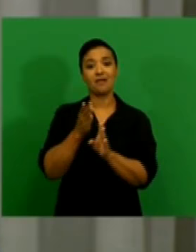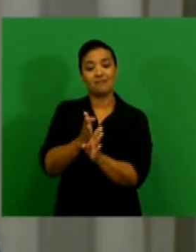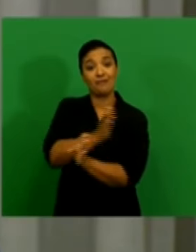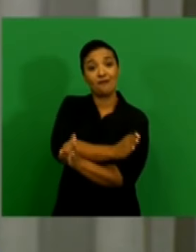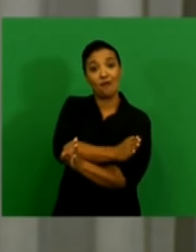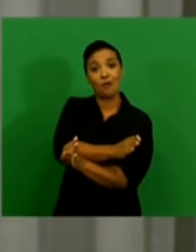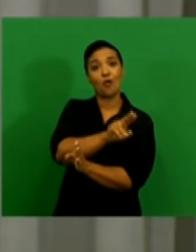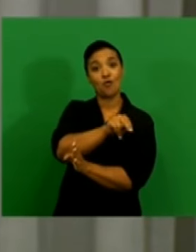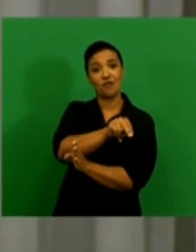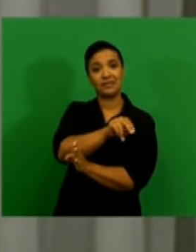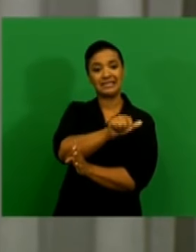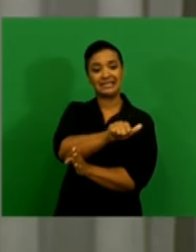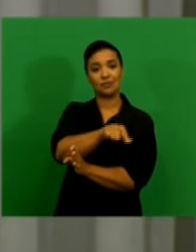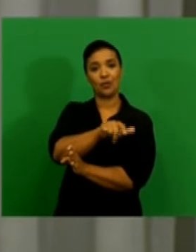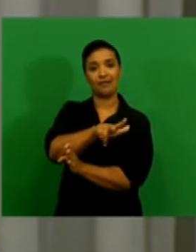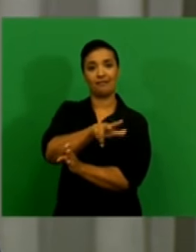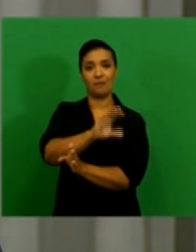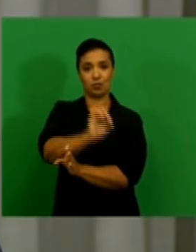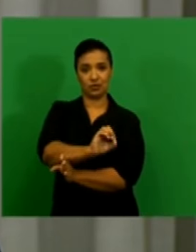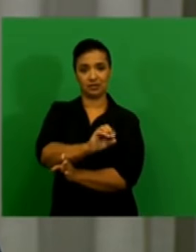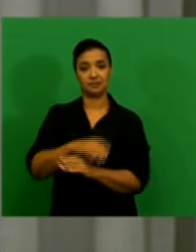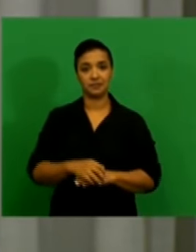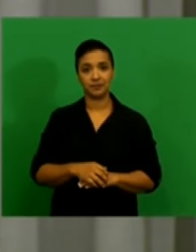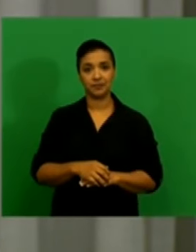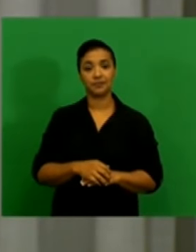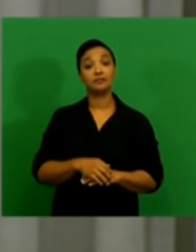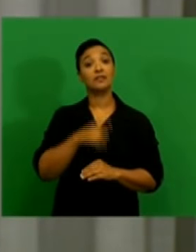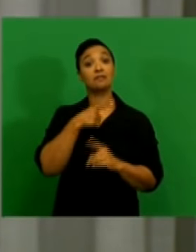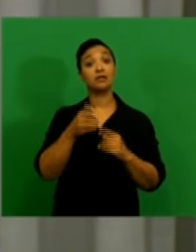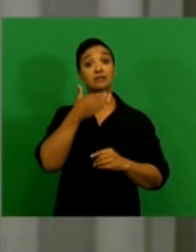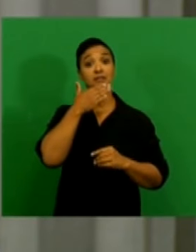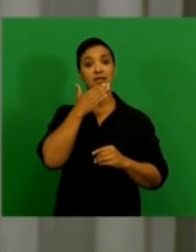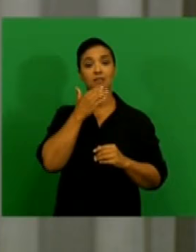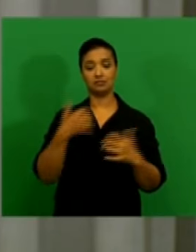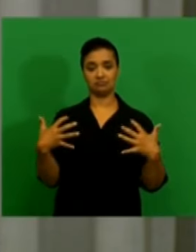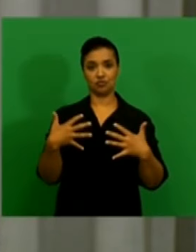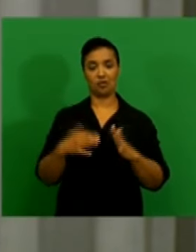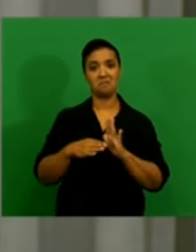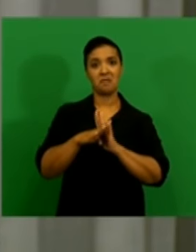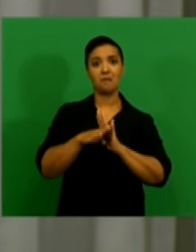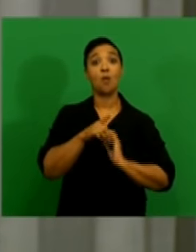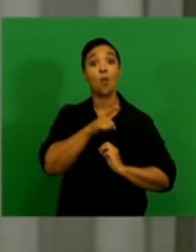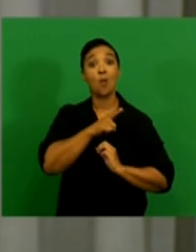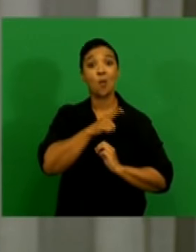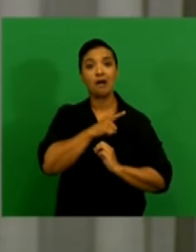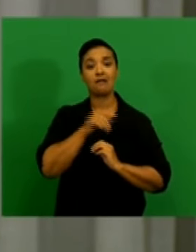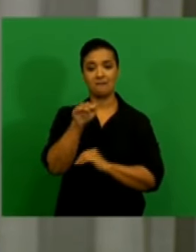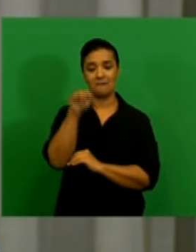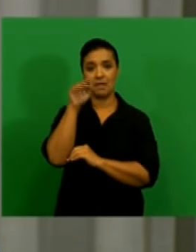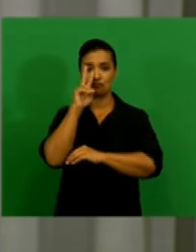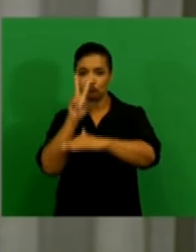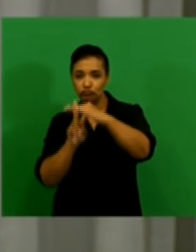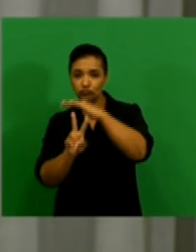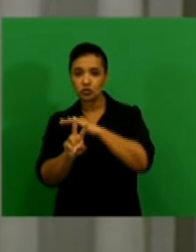in November. The December outcome surprised on the upside relative to the bank's forecast